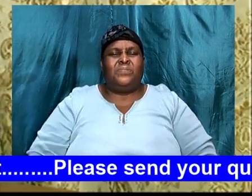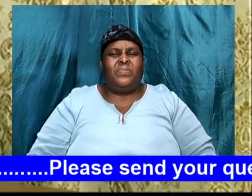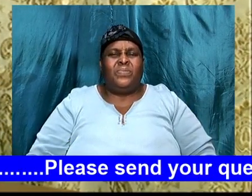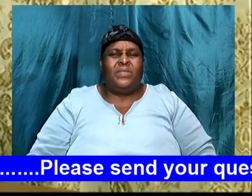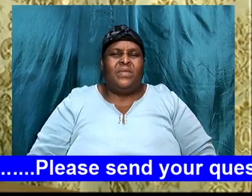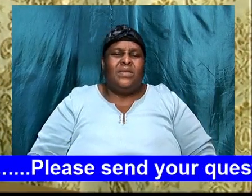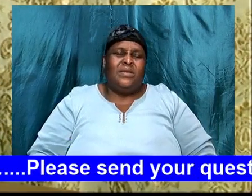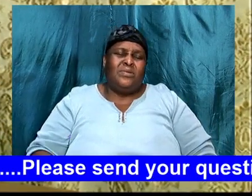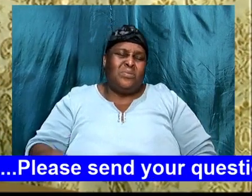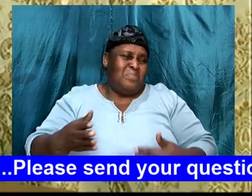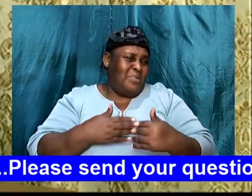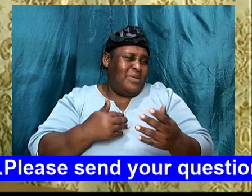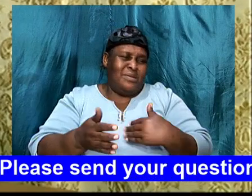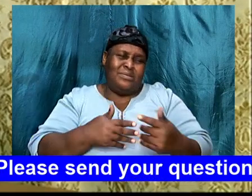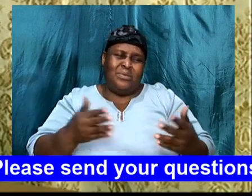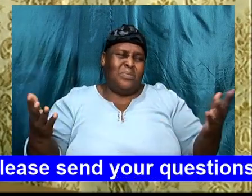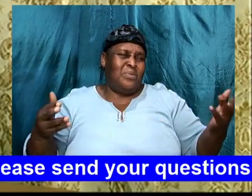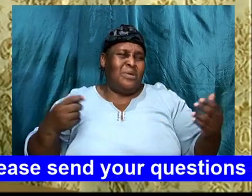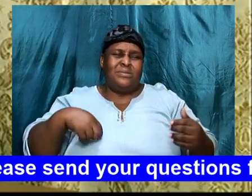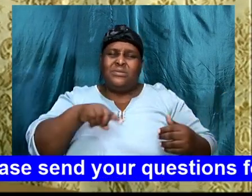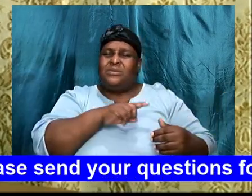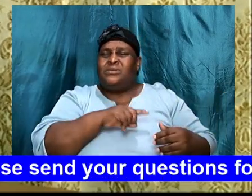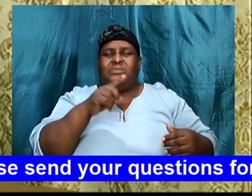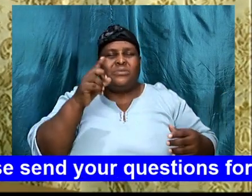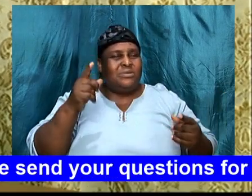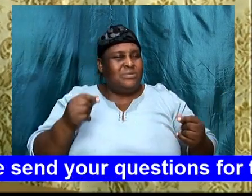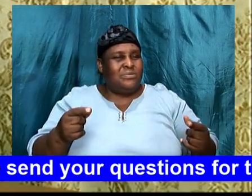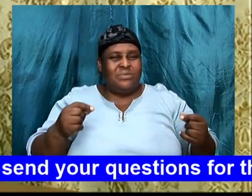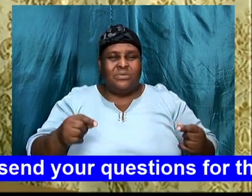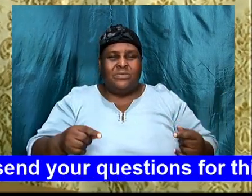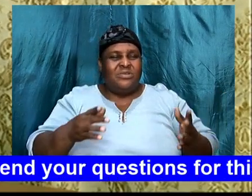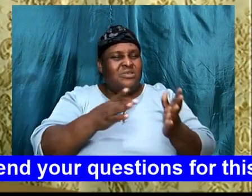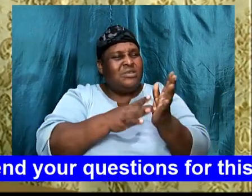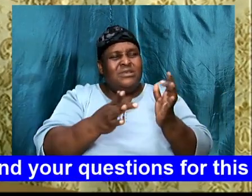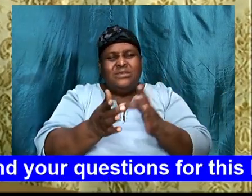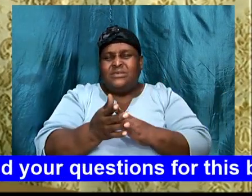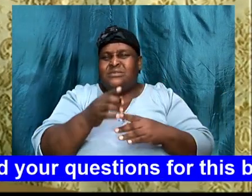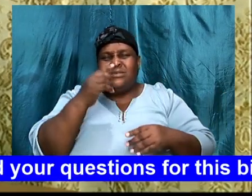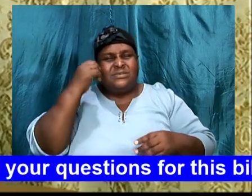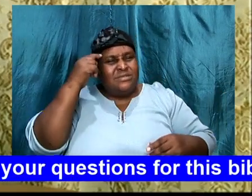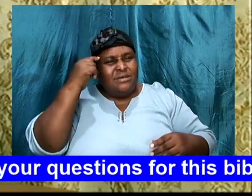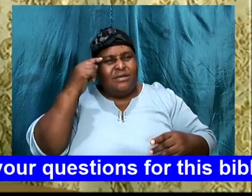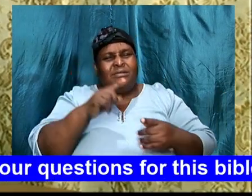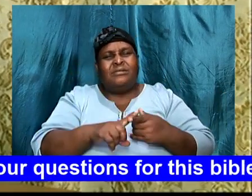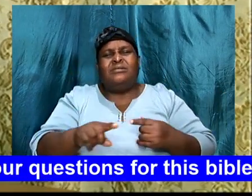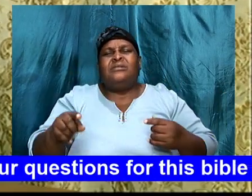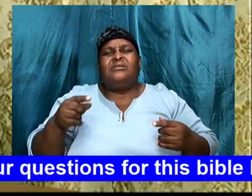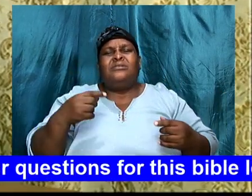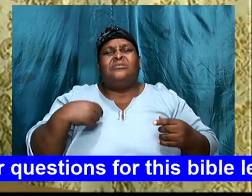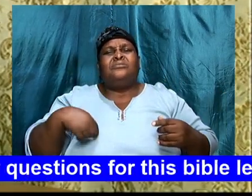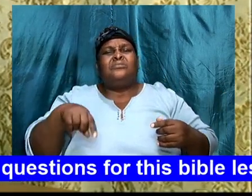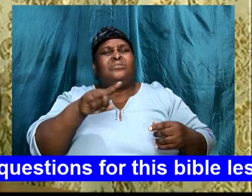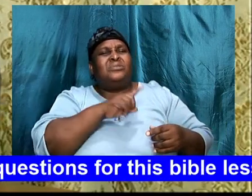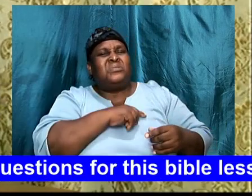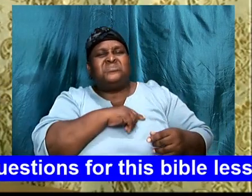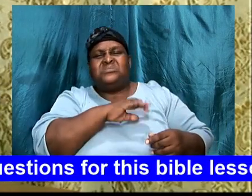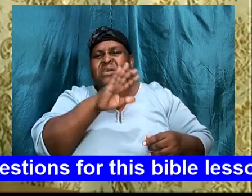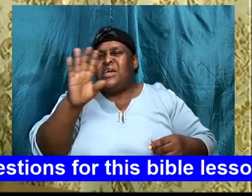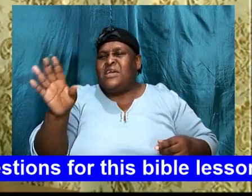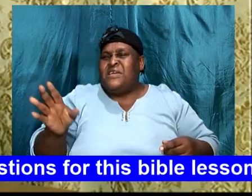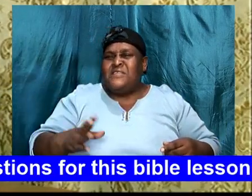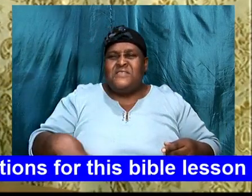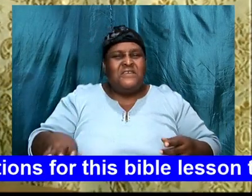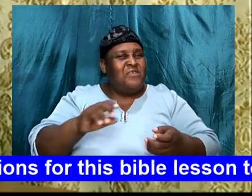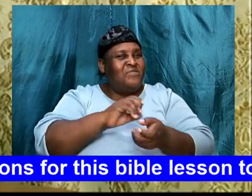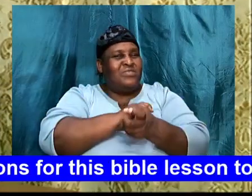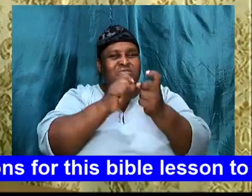Irrespective, of what we do, his thoughts, towards us, will never. It is not like, us, that boy, will have a friend, and the friend, do us